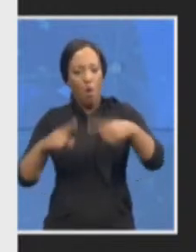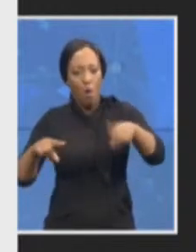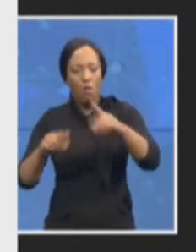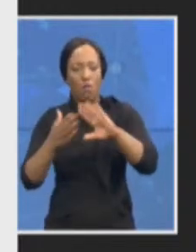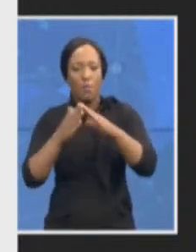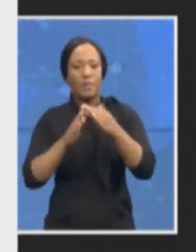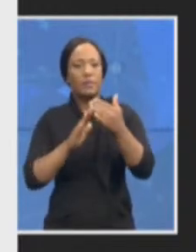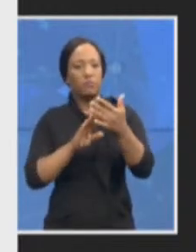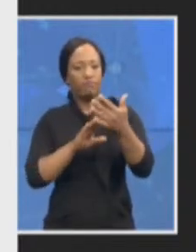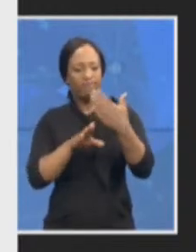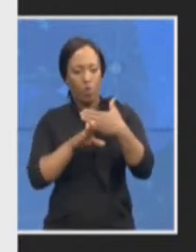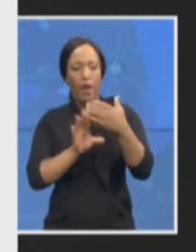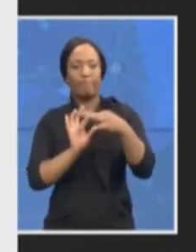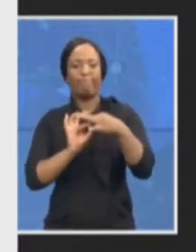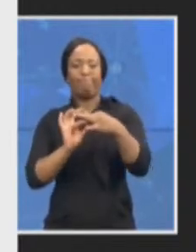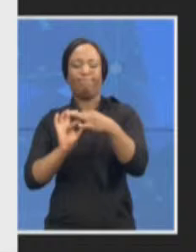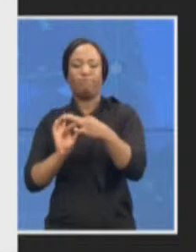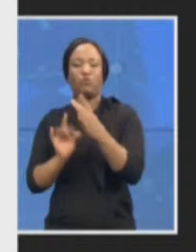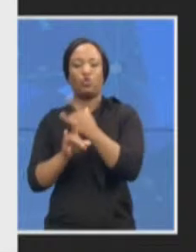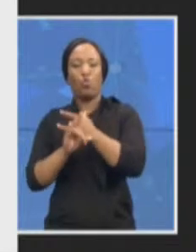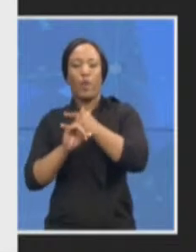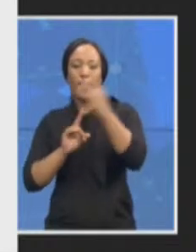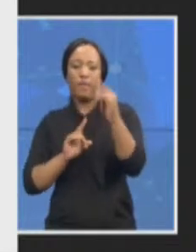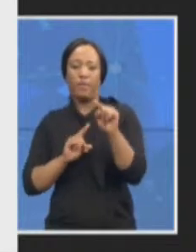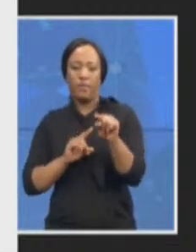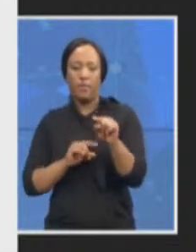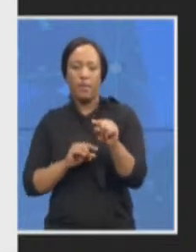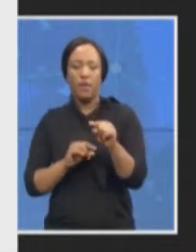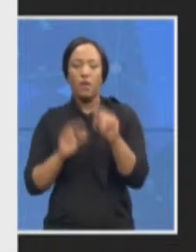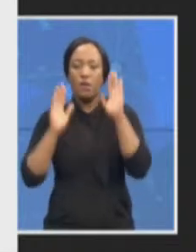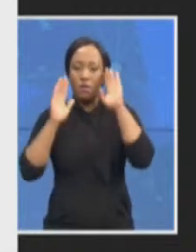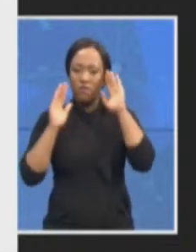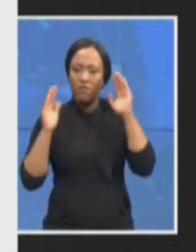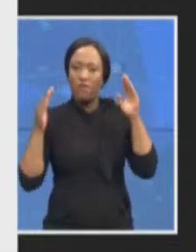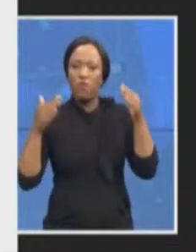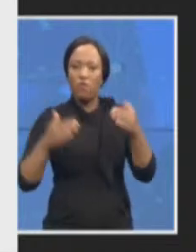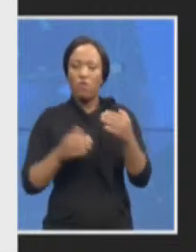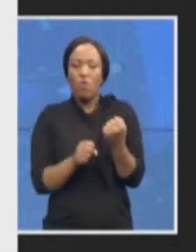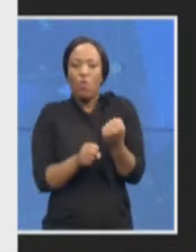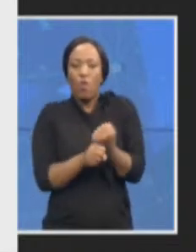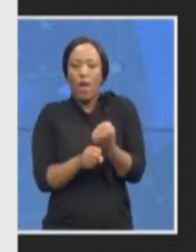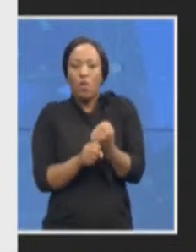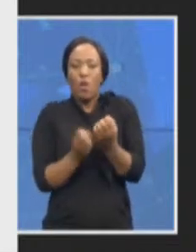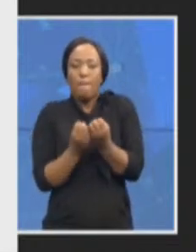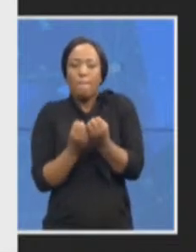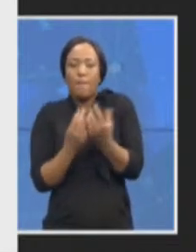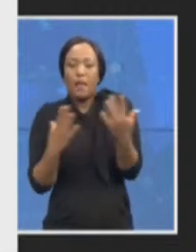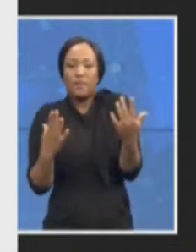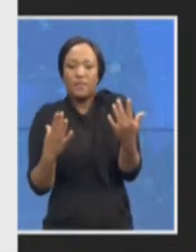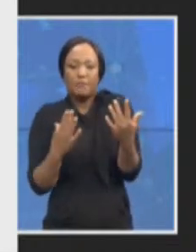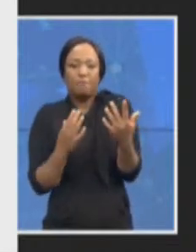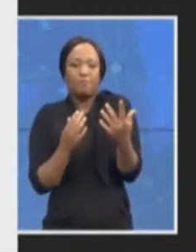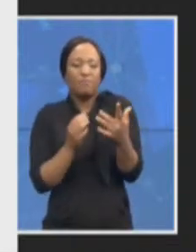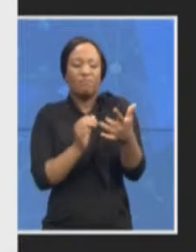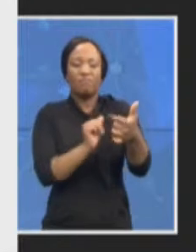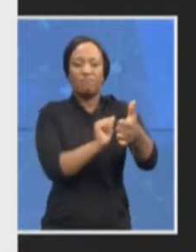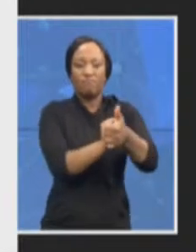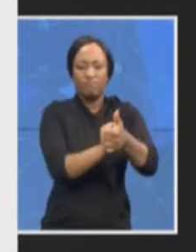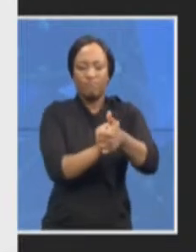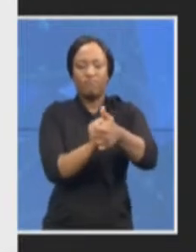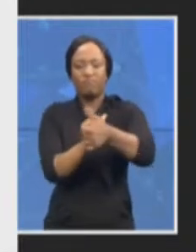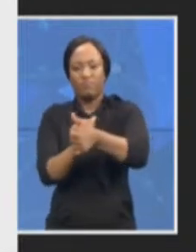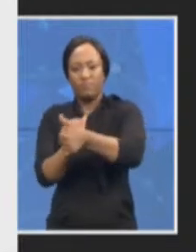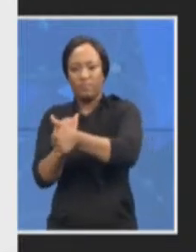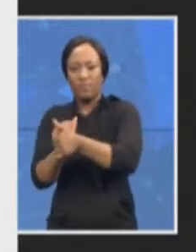our work in a multi agency manner to ensure that we bring all the strengths to the table and so from a